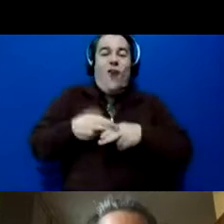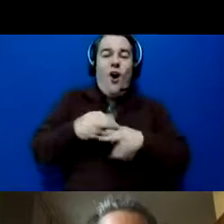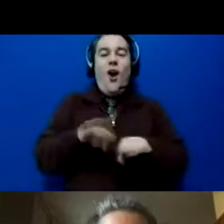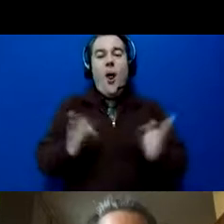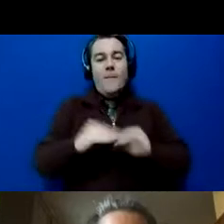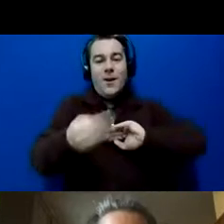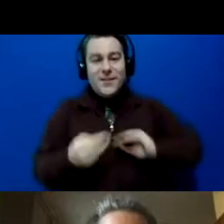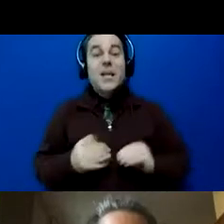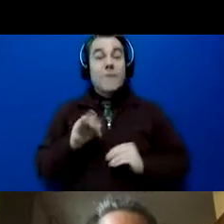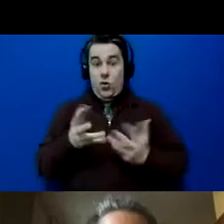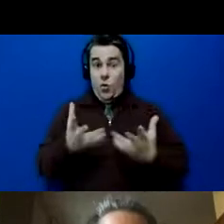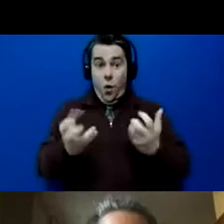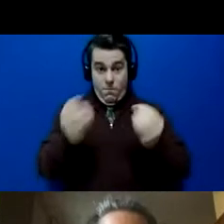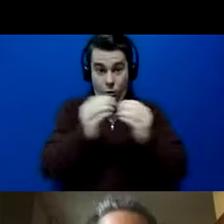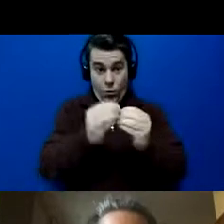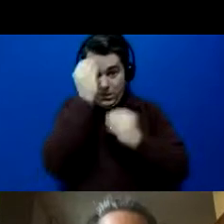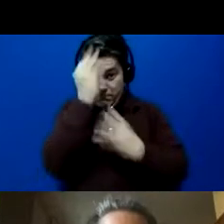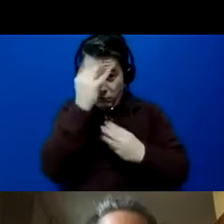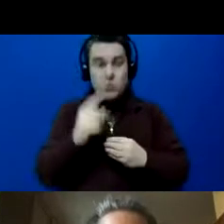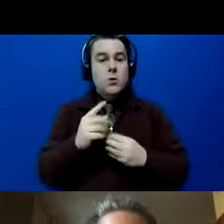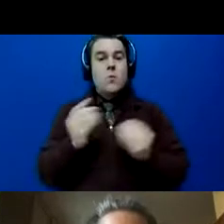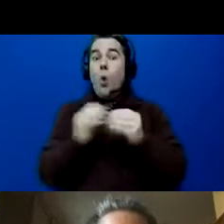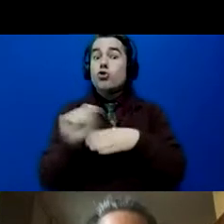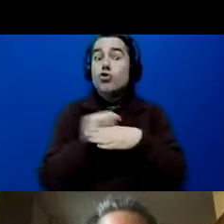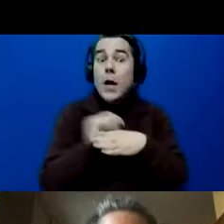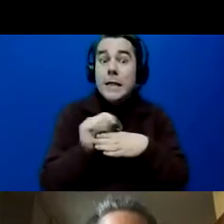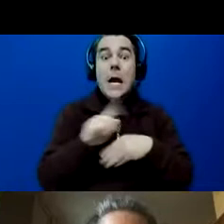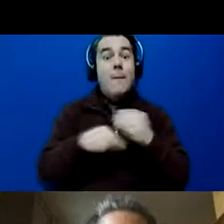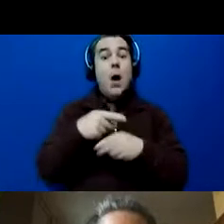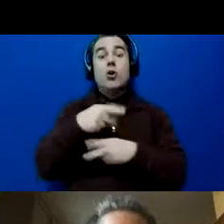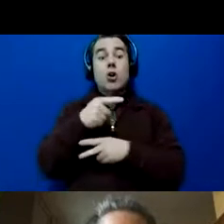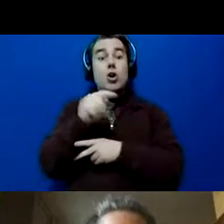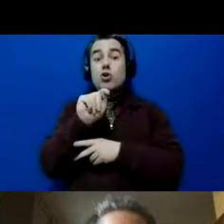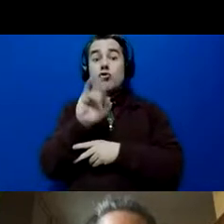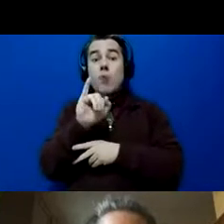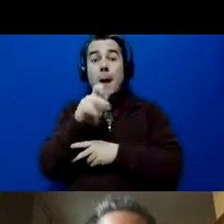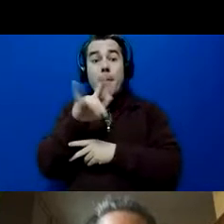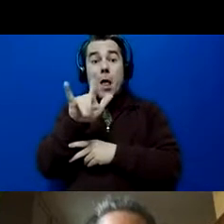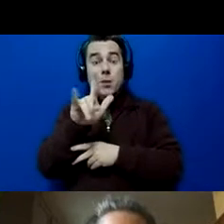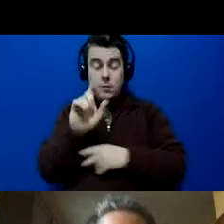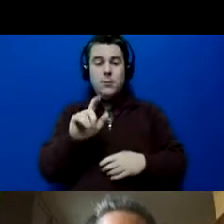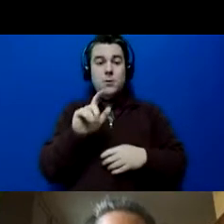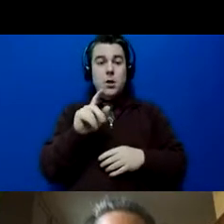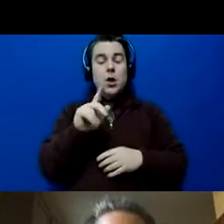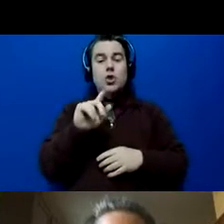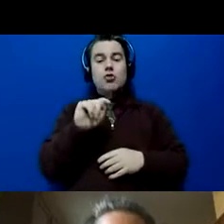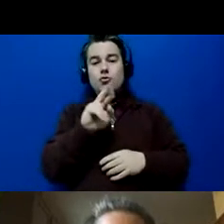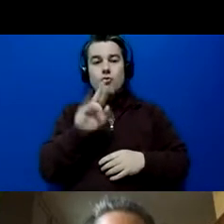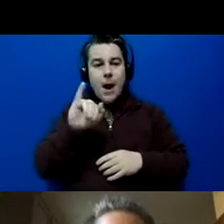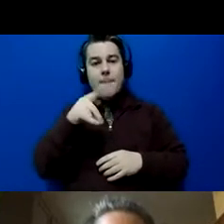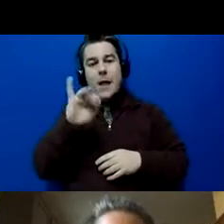want more info or more training on the TriPlex, you can register. They're going to do Monday, August 3rd,